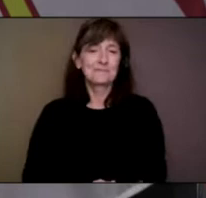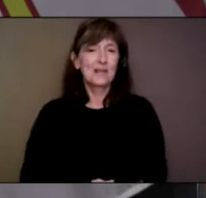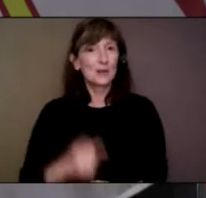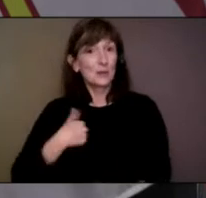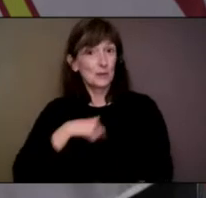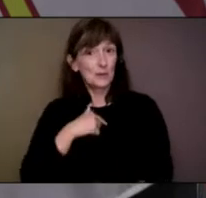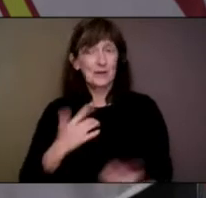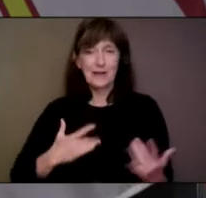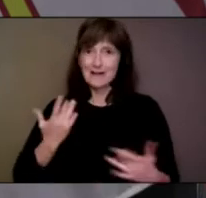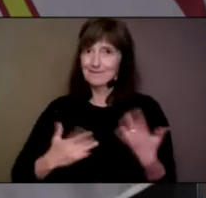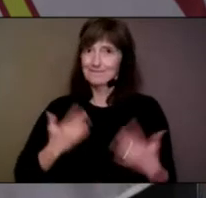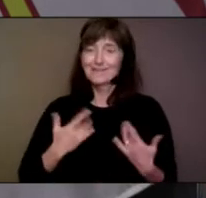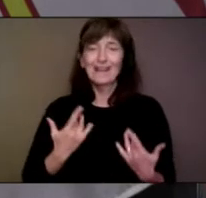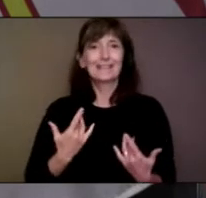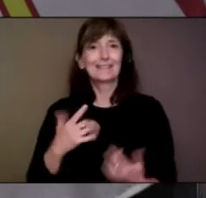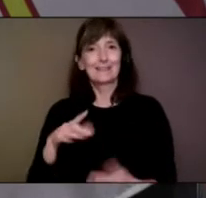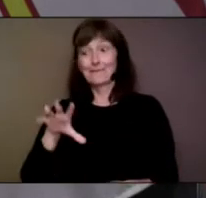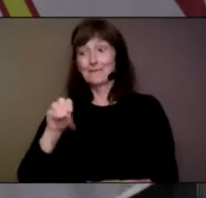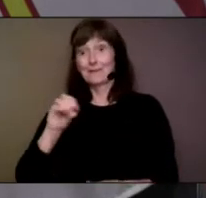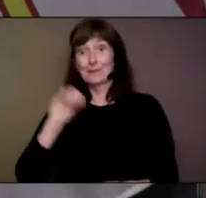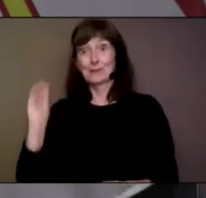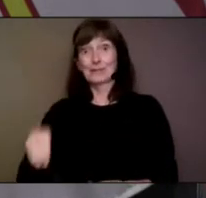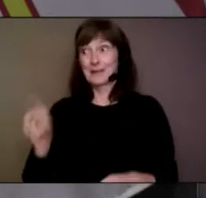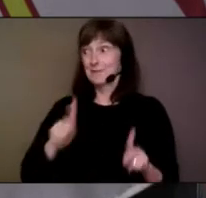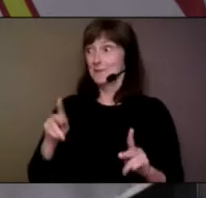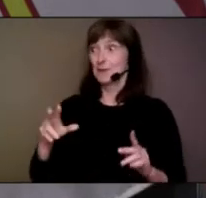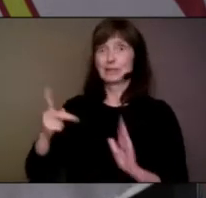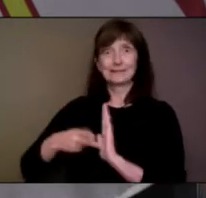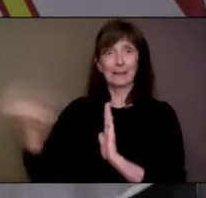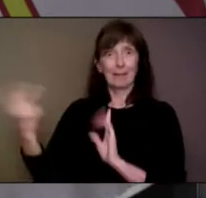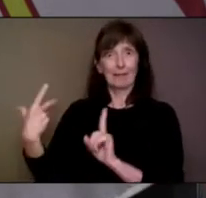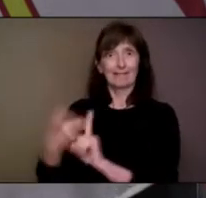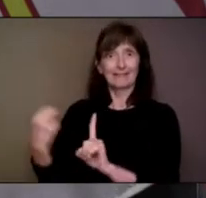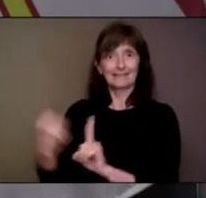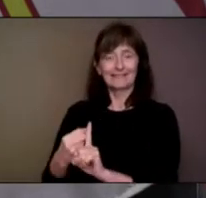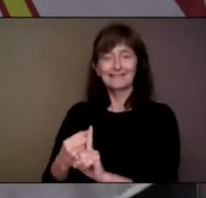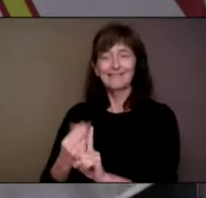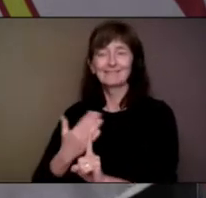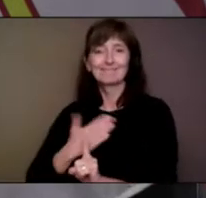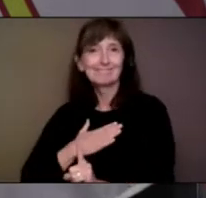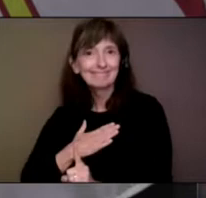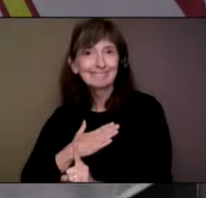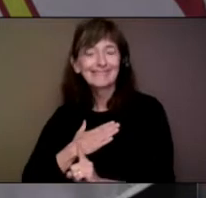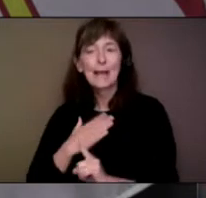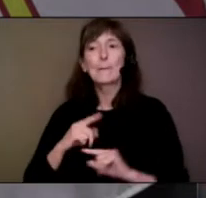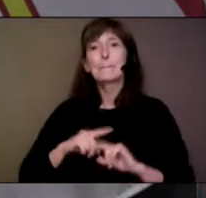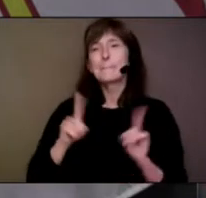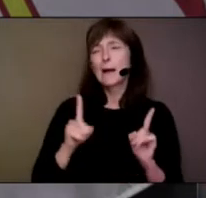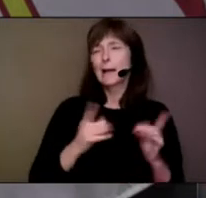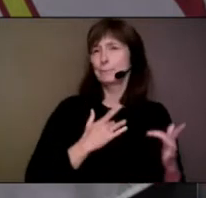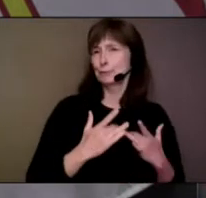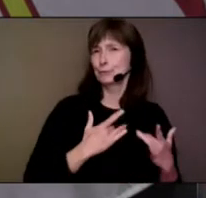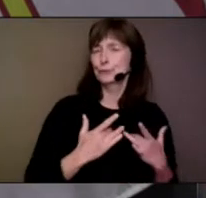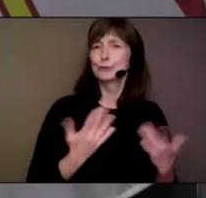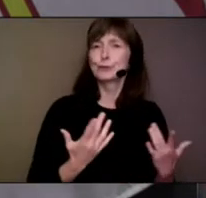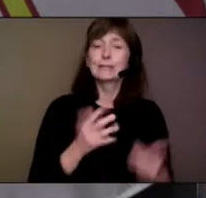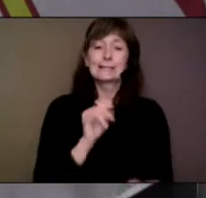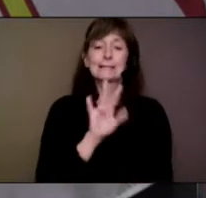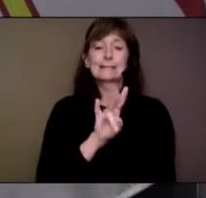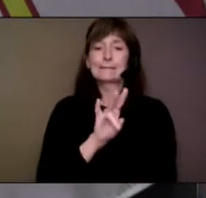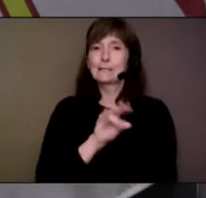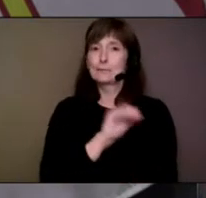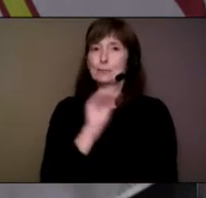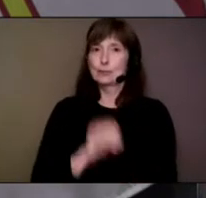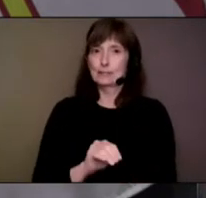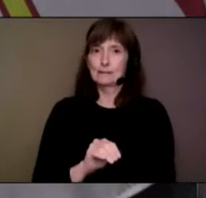% of our population fully vaccinated or doubly vaccinated, I am concerned about the 17% of the eligible population